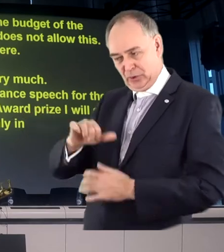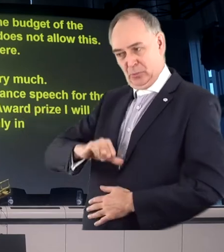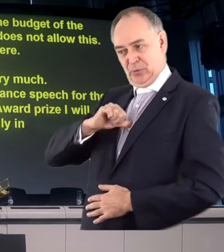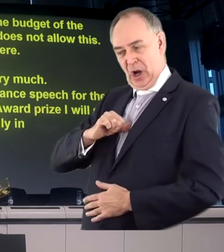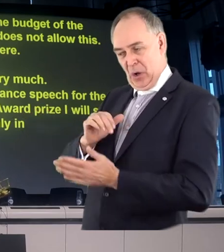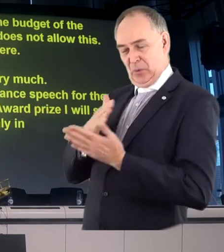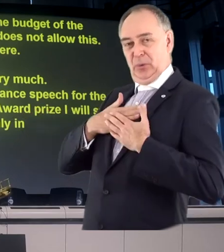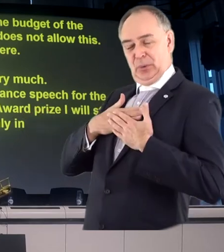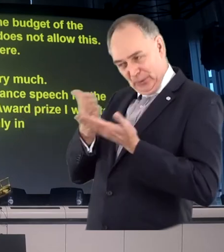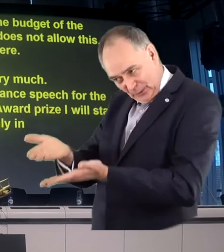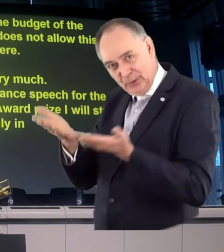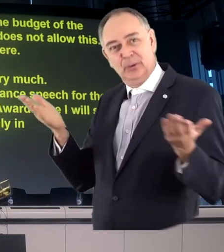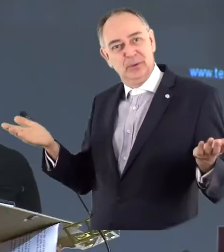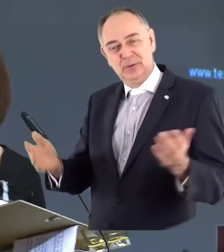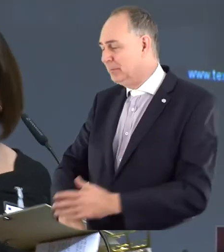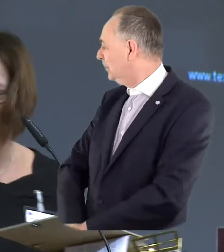Boros are very proud.